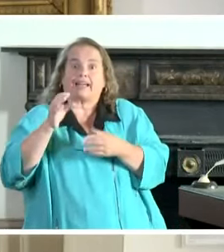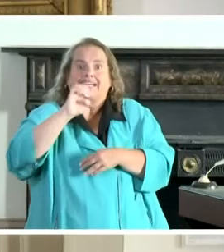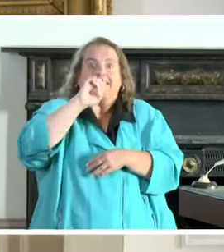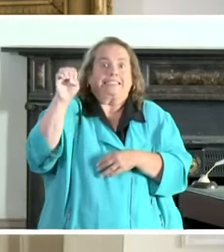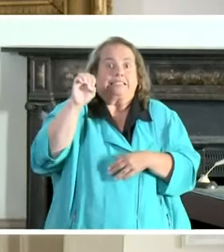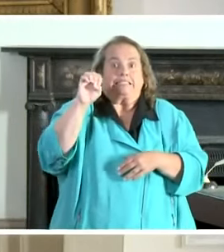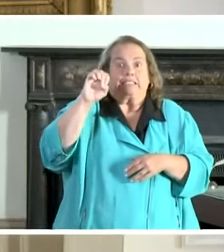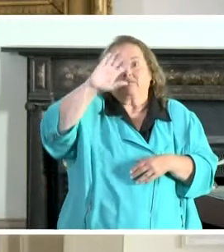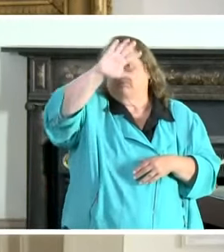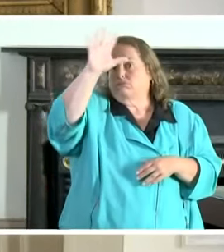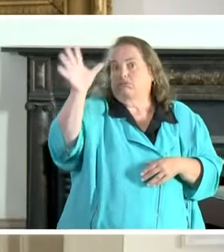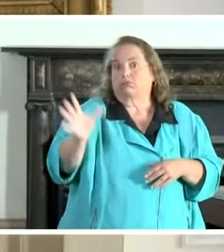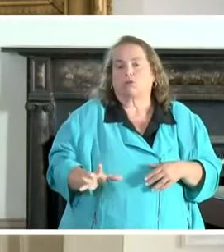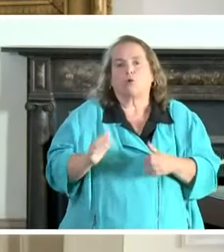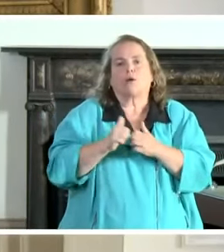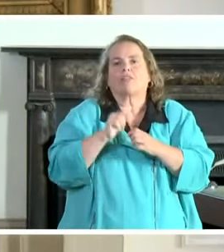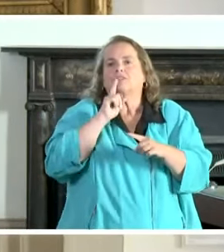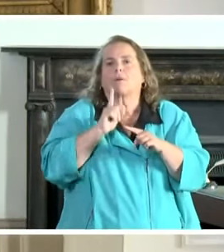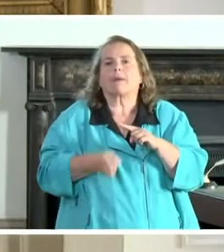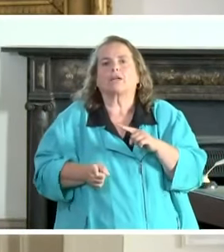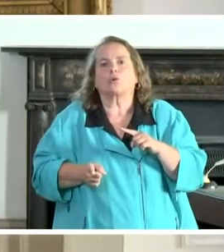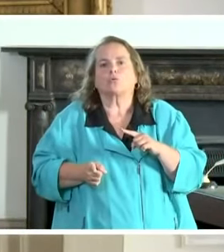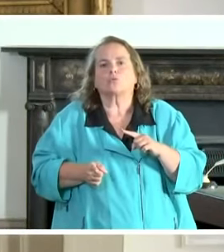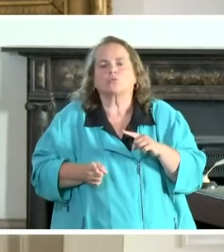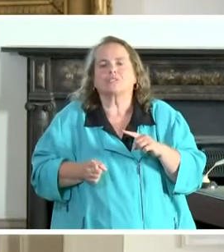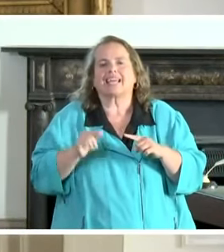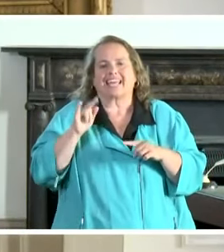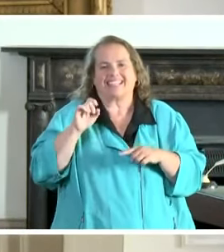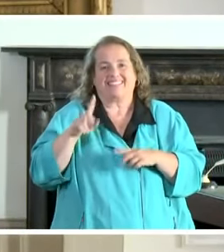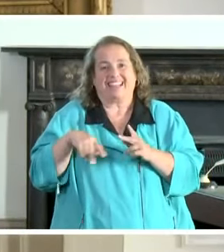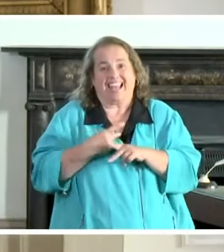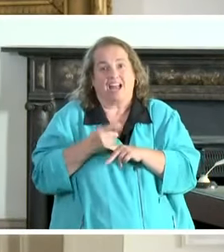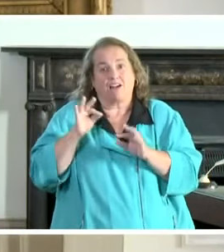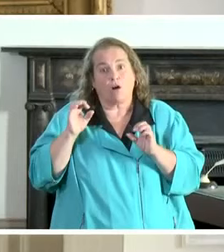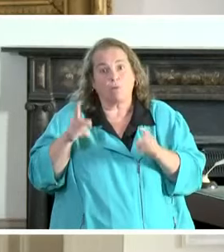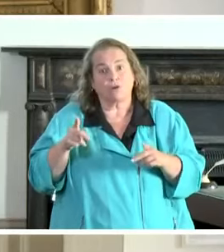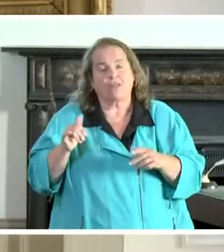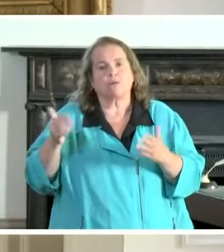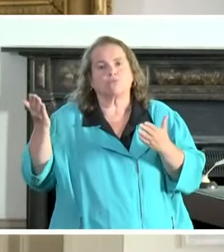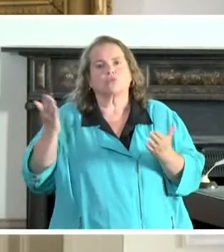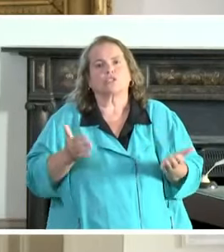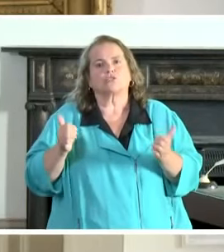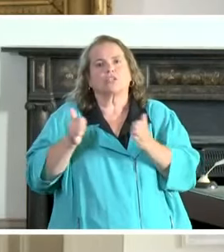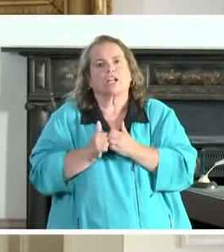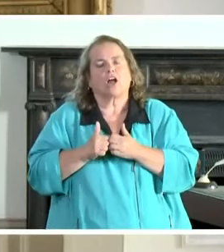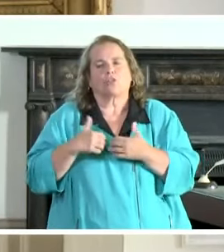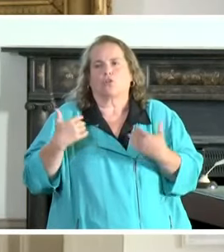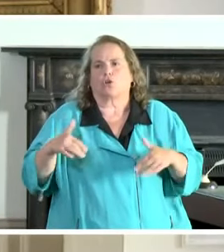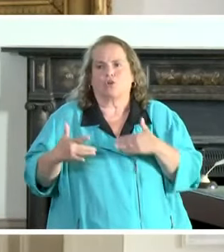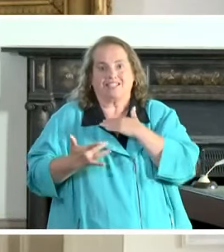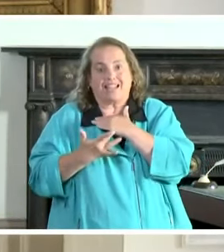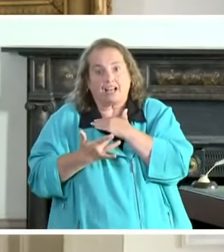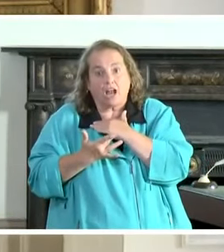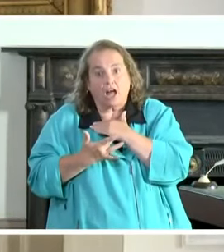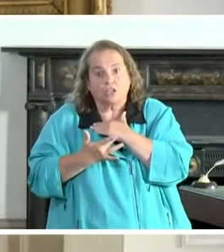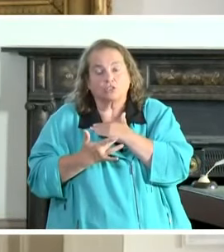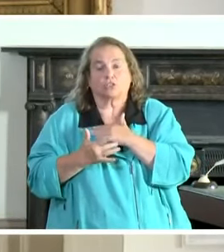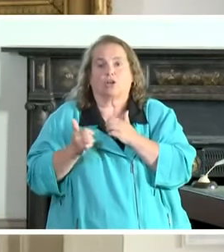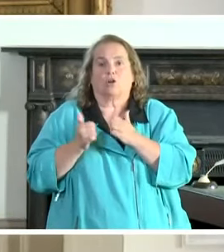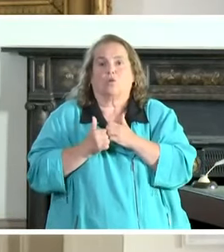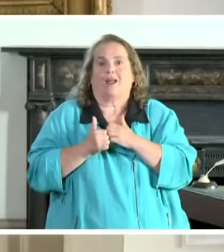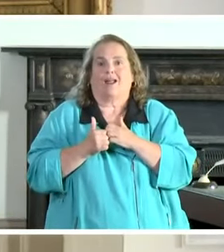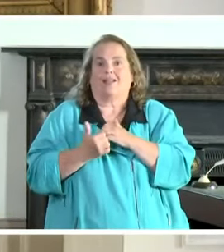with tomatoes. It is the type of opportunity that brings together cutting-edge technology with